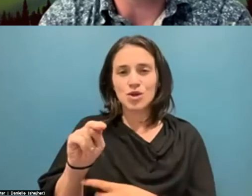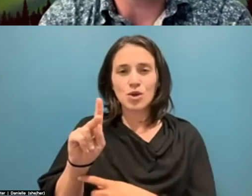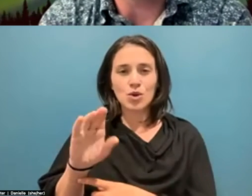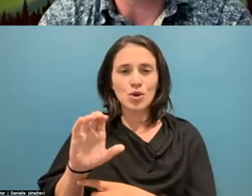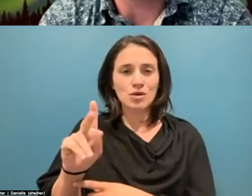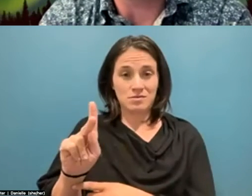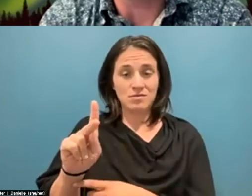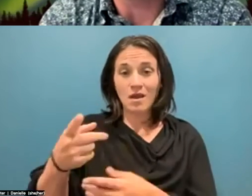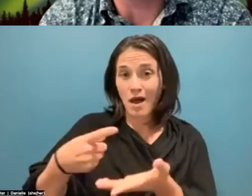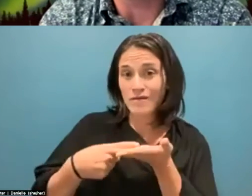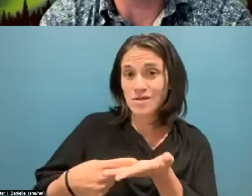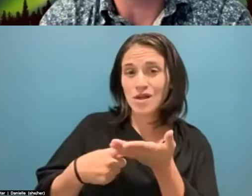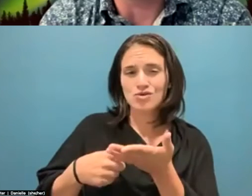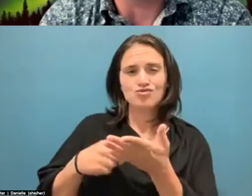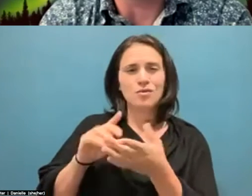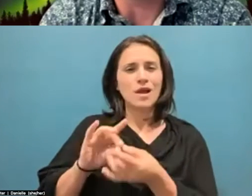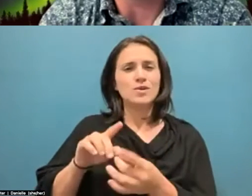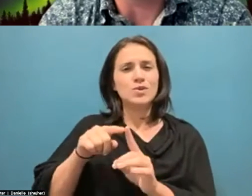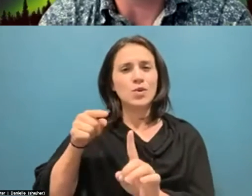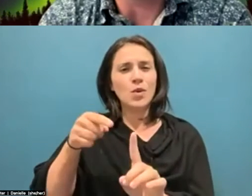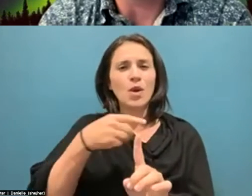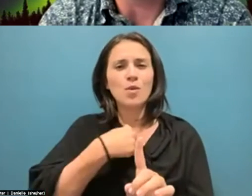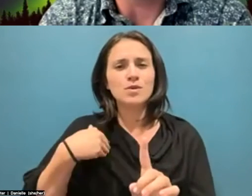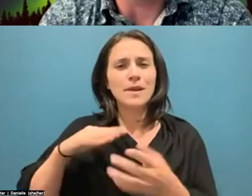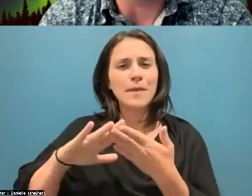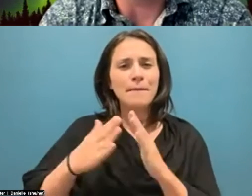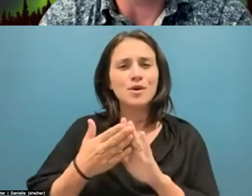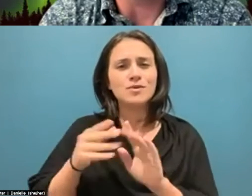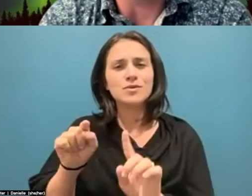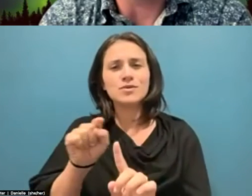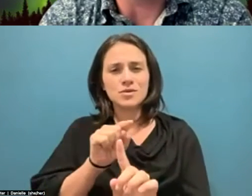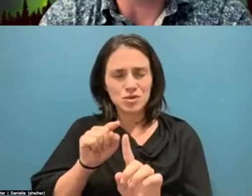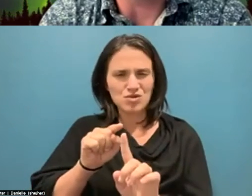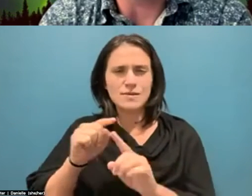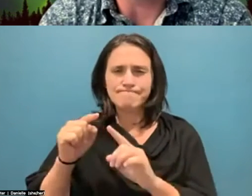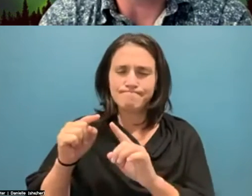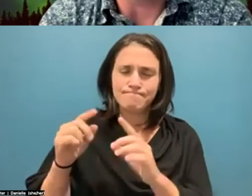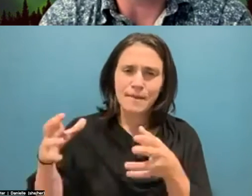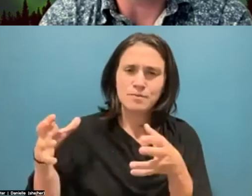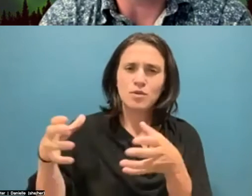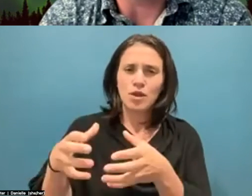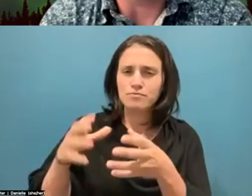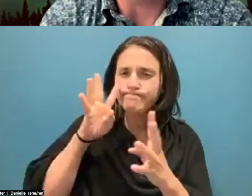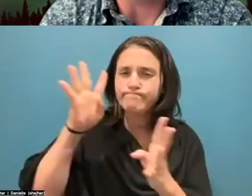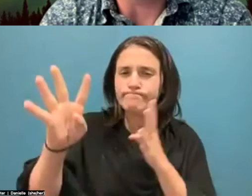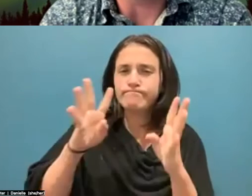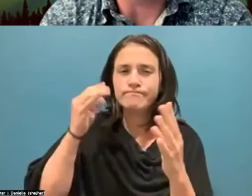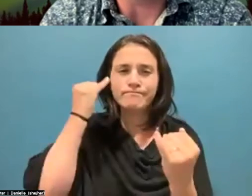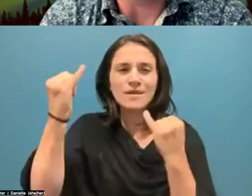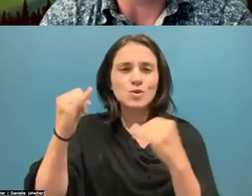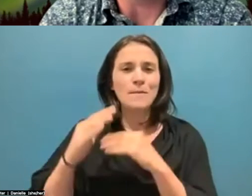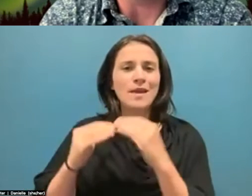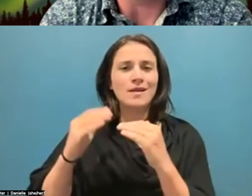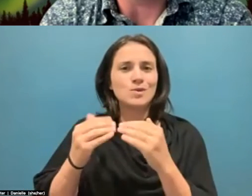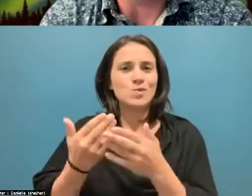members in Princeville, North Carolina, came together to build a more climate resistant city. Princeville is the first town in America